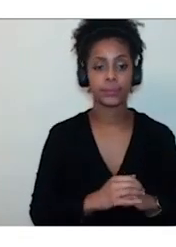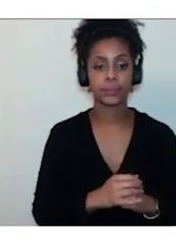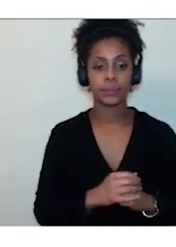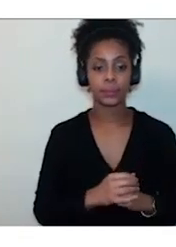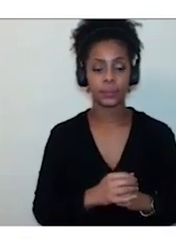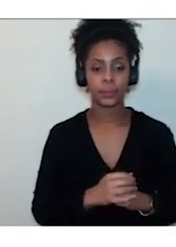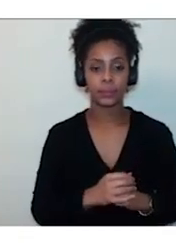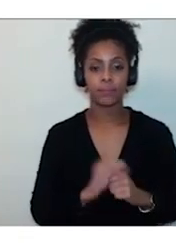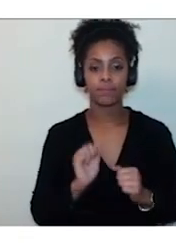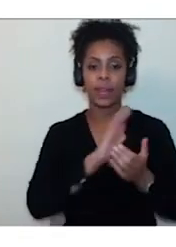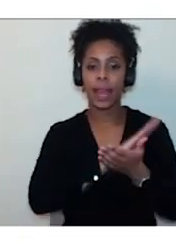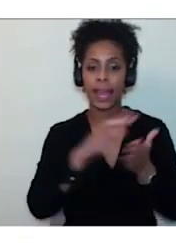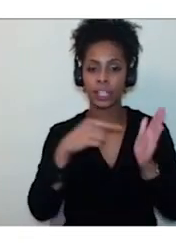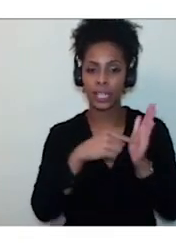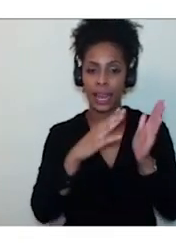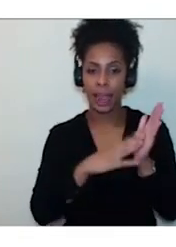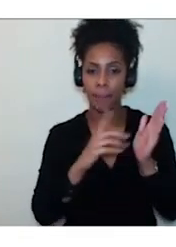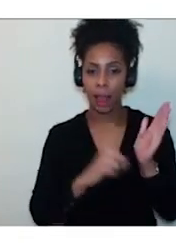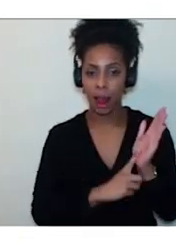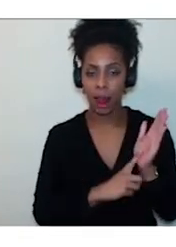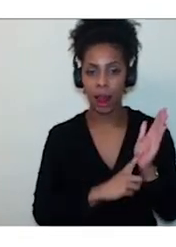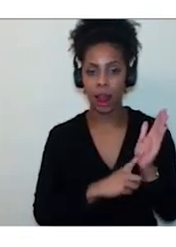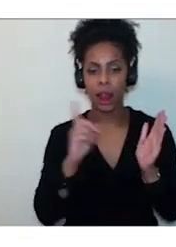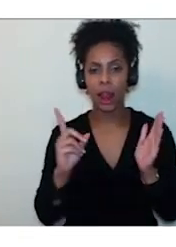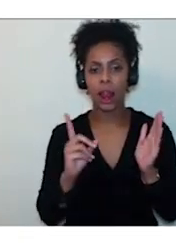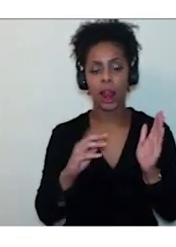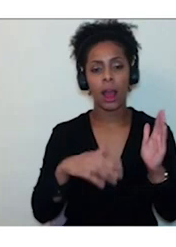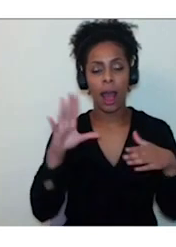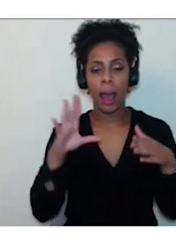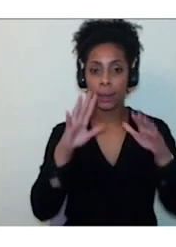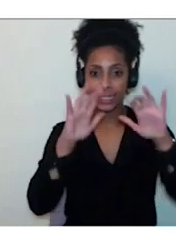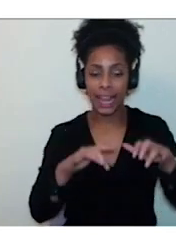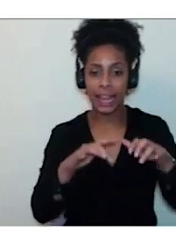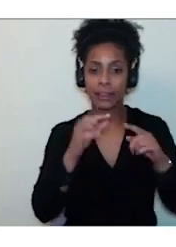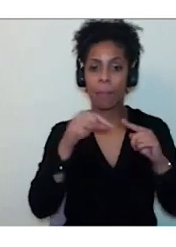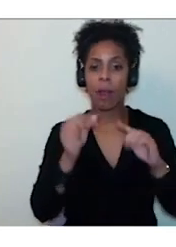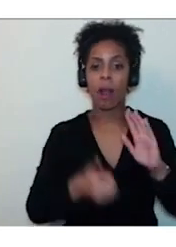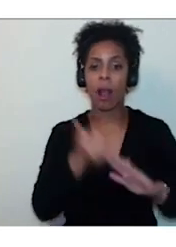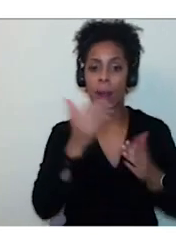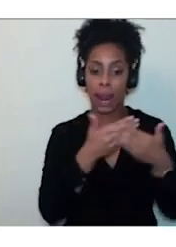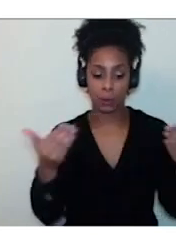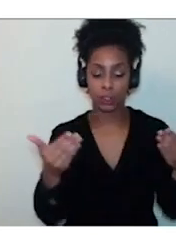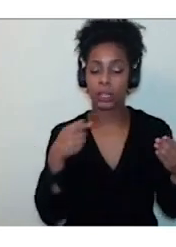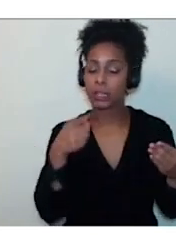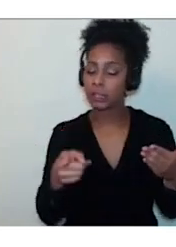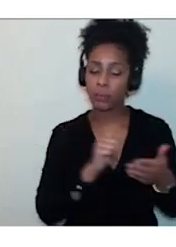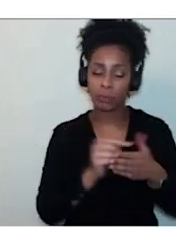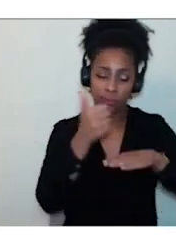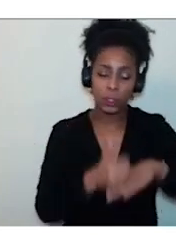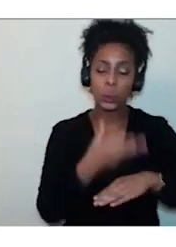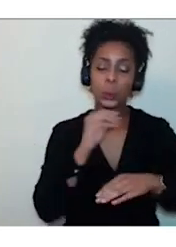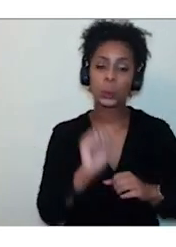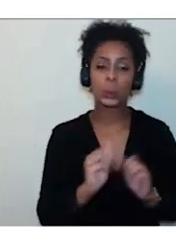HTML. Hypertext markup language is the most basic building block of the web, and the recent